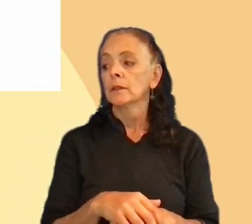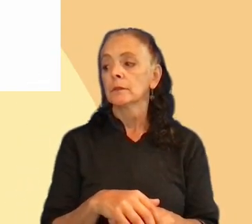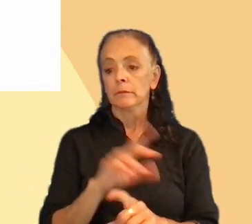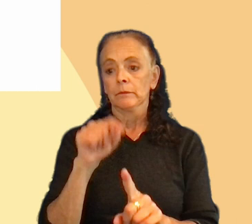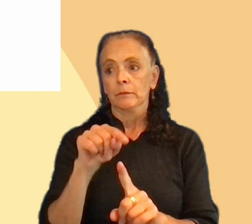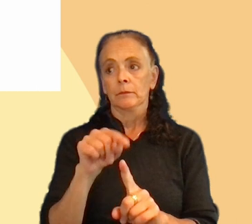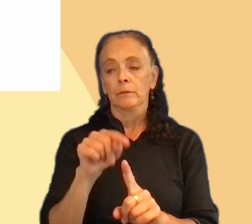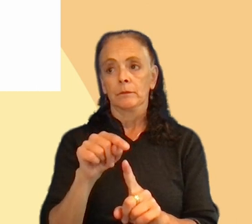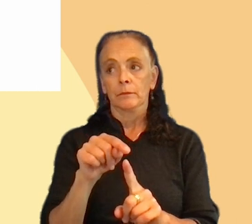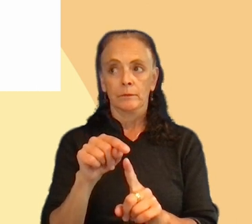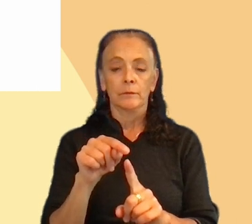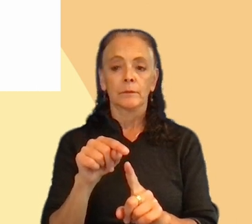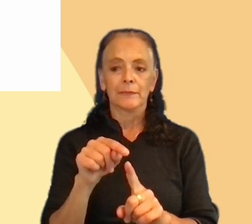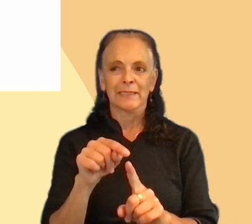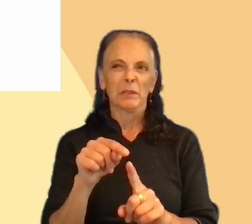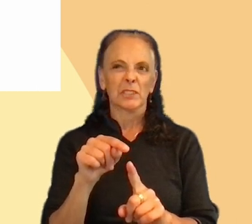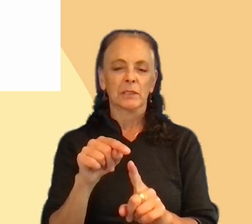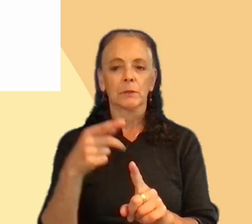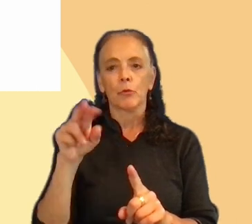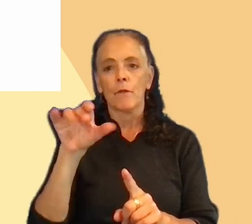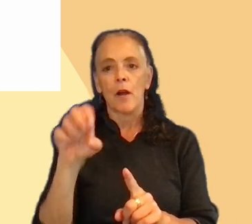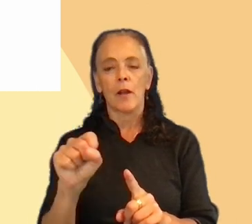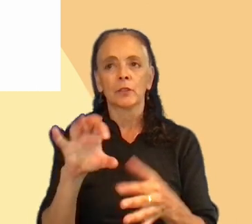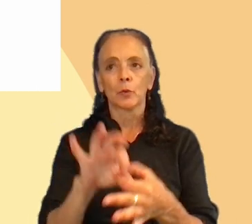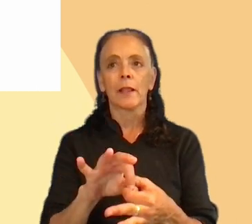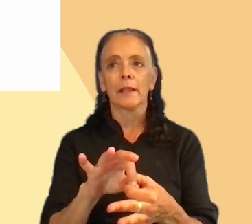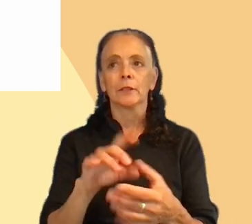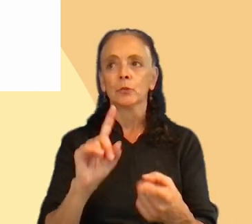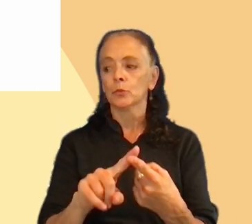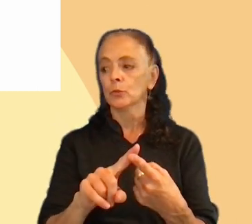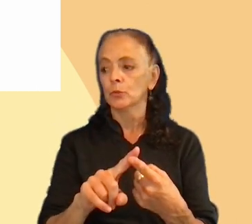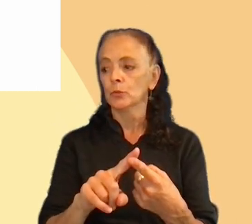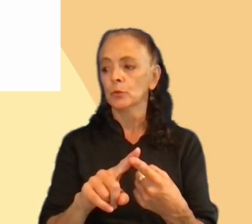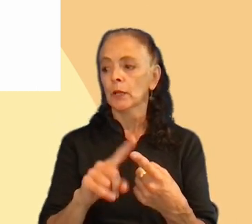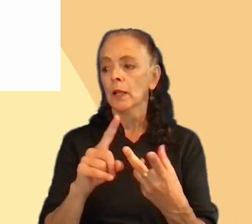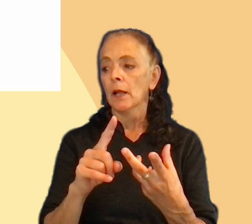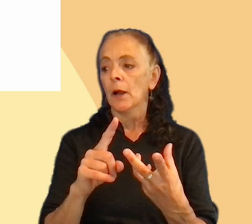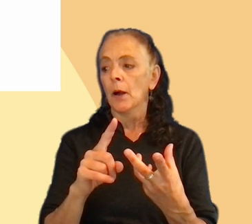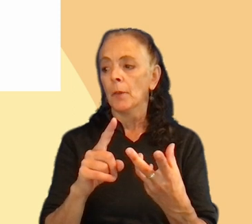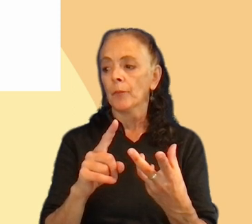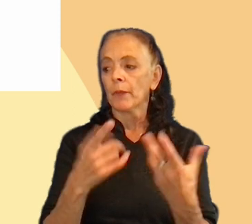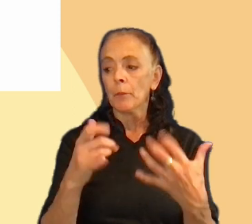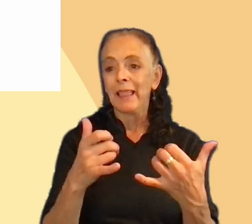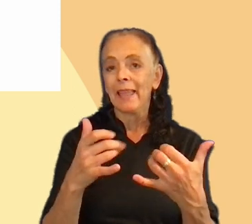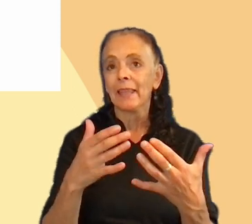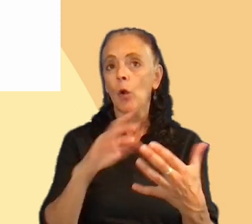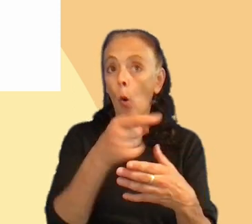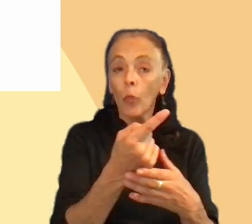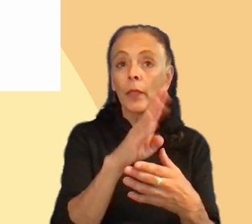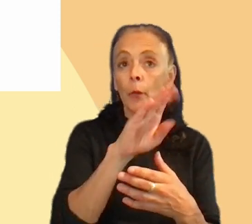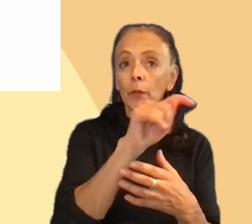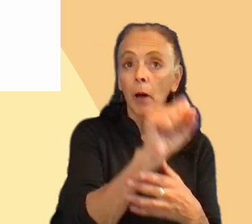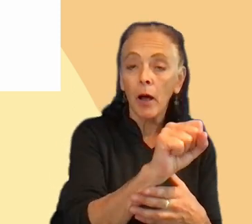profiles that may be related to exclusive playing against bots, another one that exclusively play against